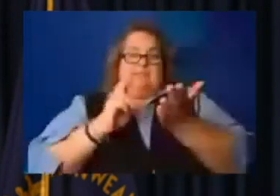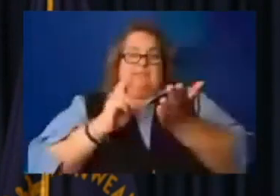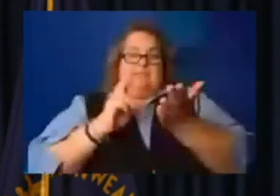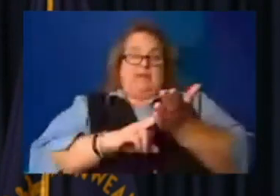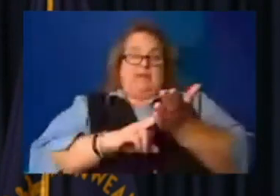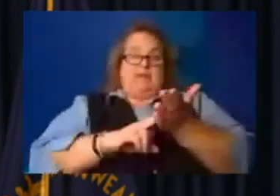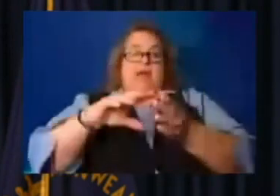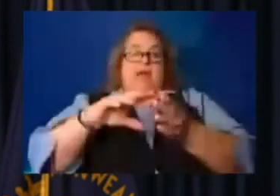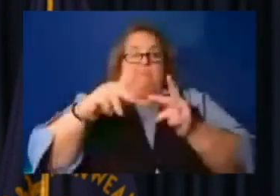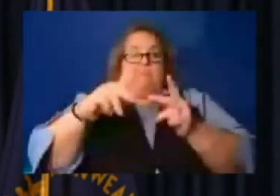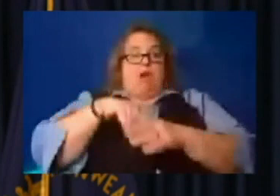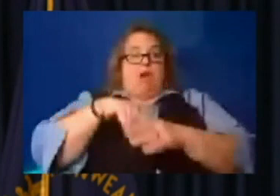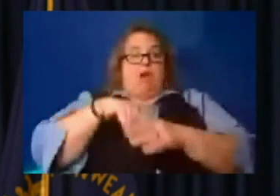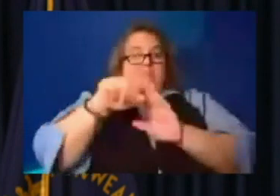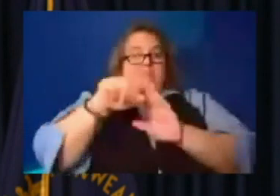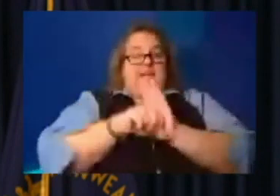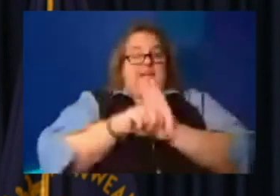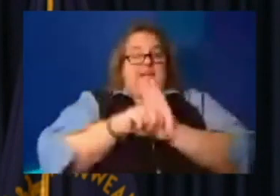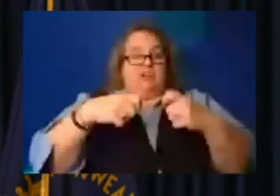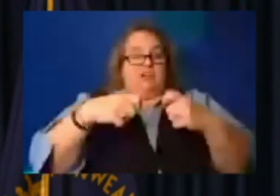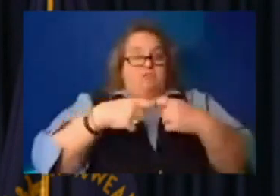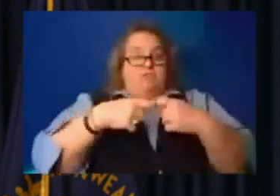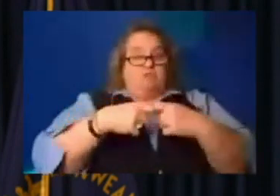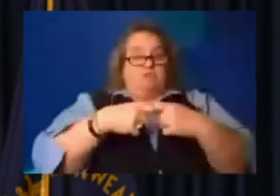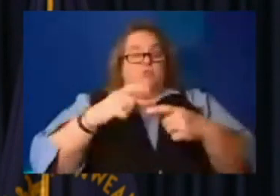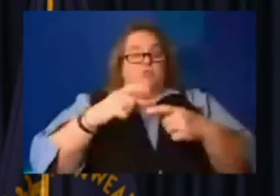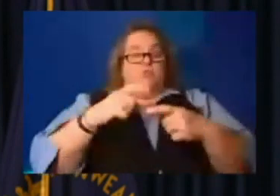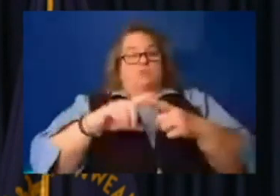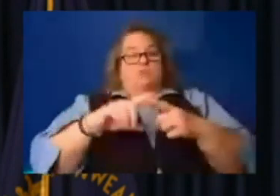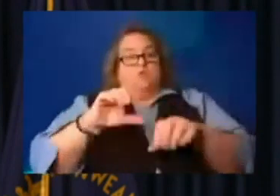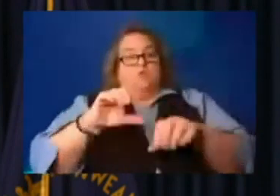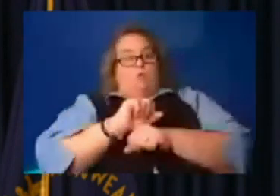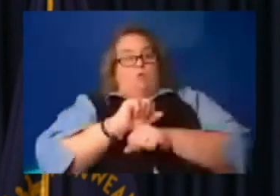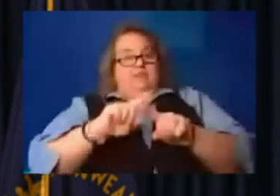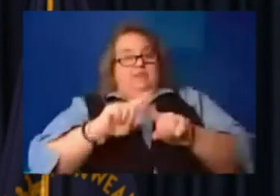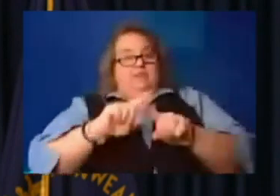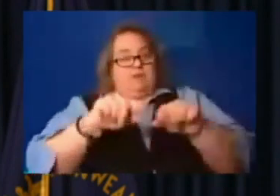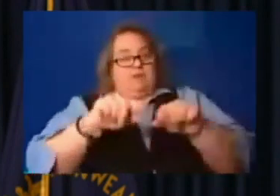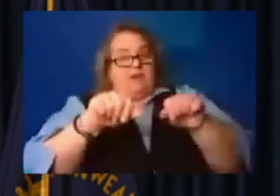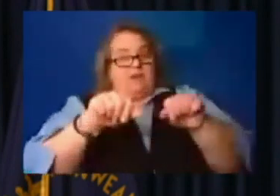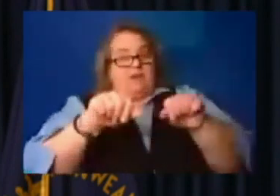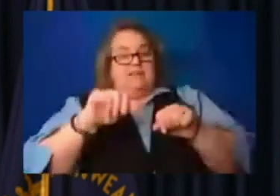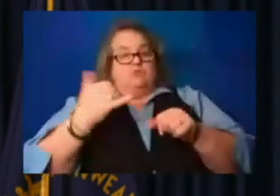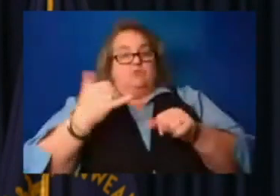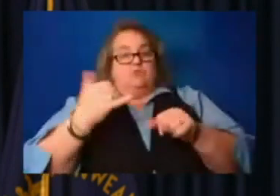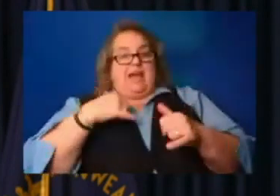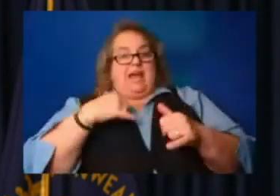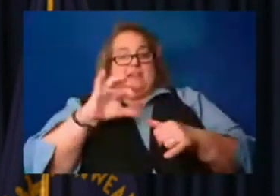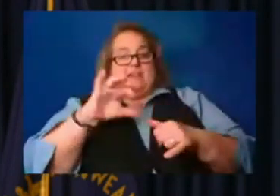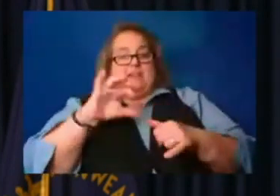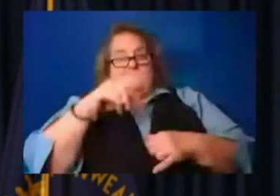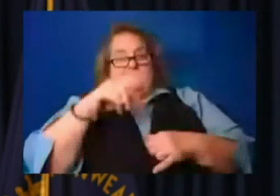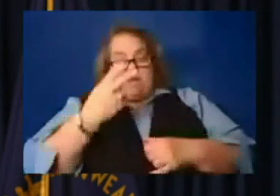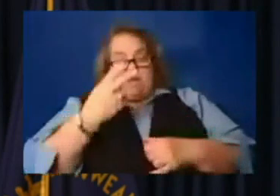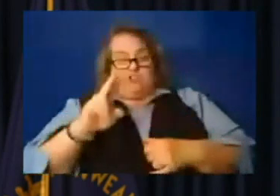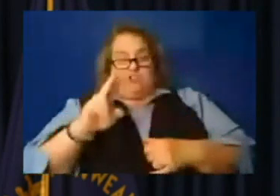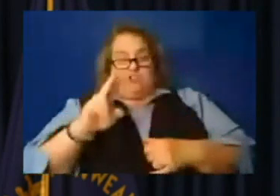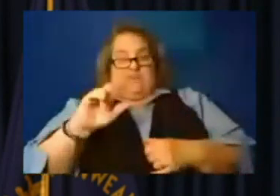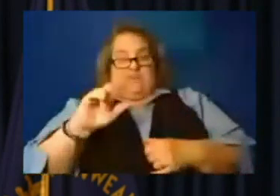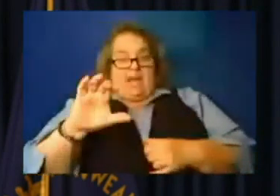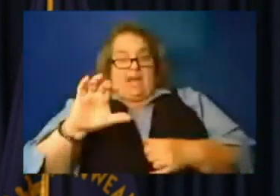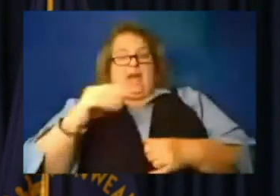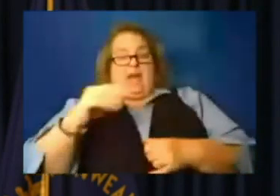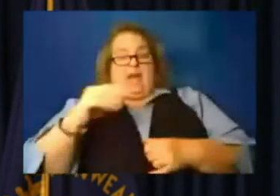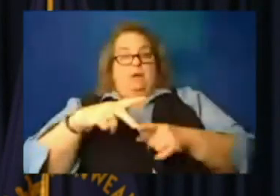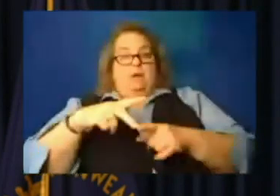affected areas. Today I did that for HVAC and plumbing as well. That's going to bring more people into the area